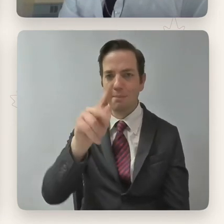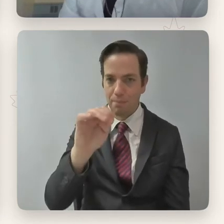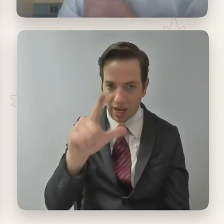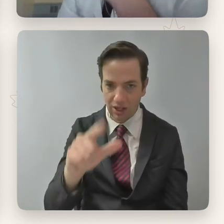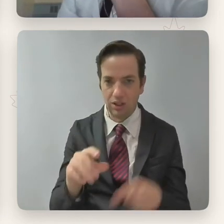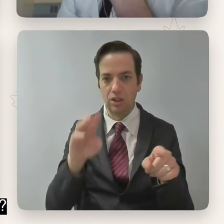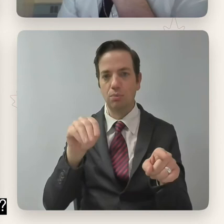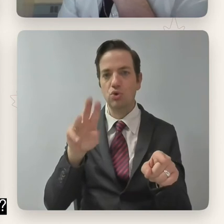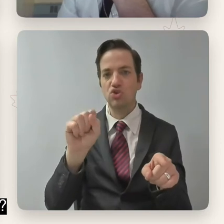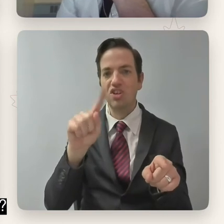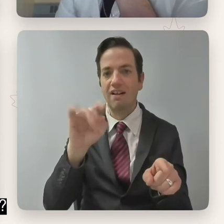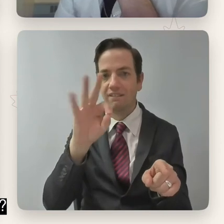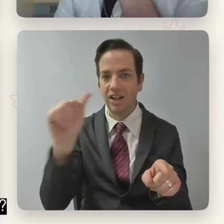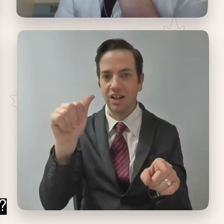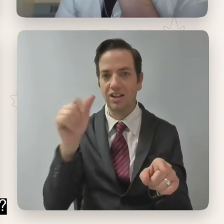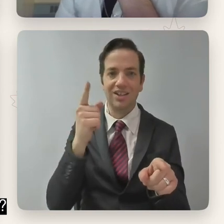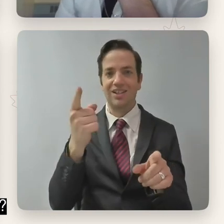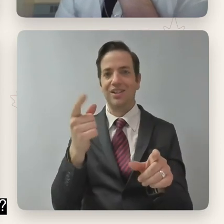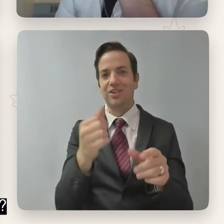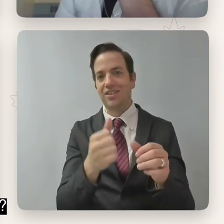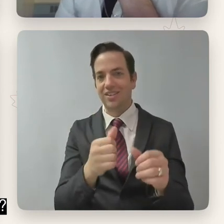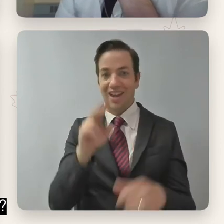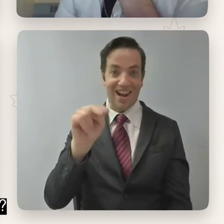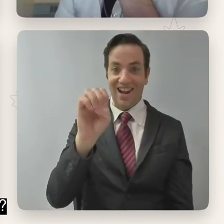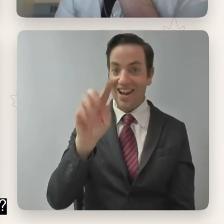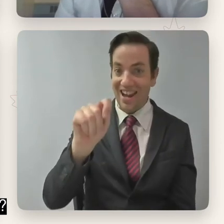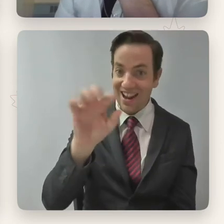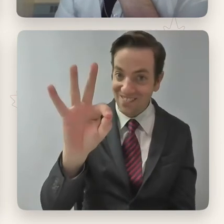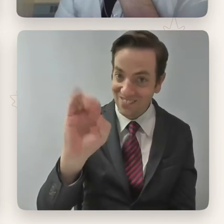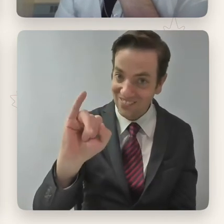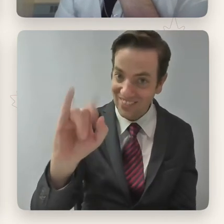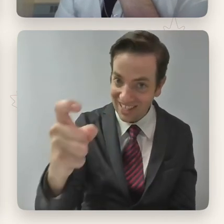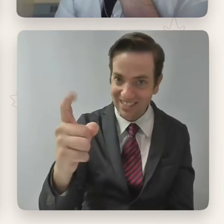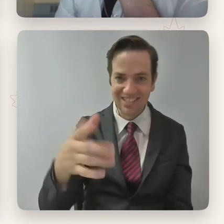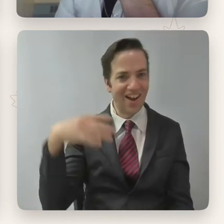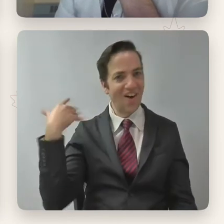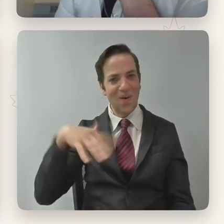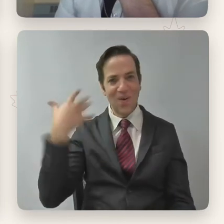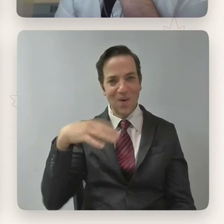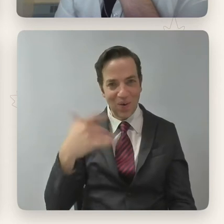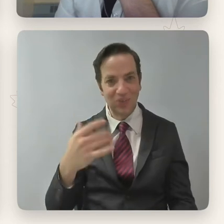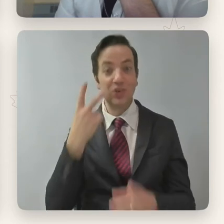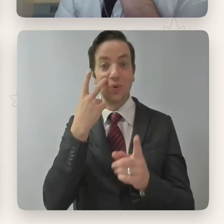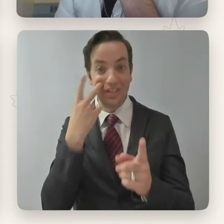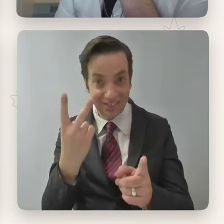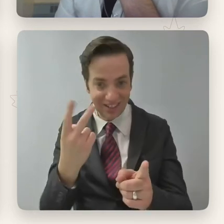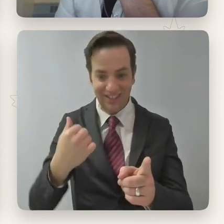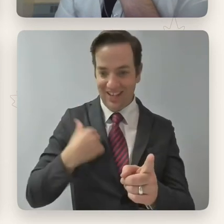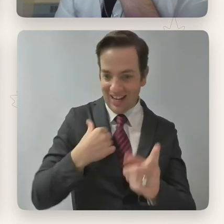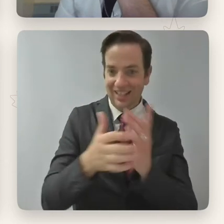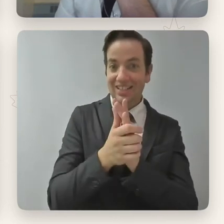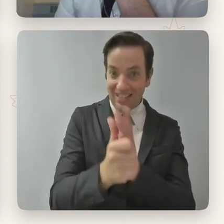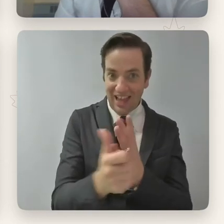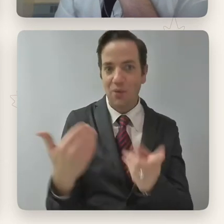television series, you know, so thinking about looking at the Canadian talent pool, right? Like we have examples of it and it's a question of keeping